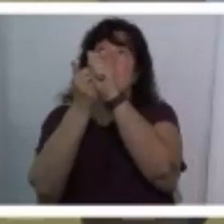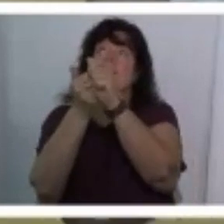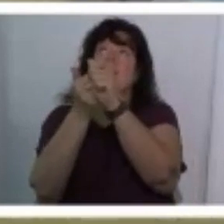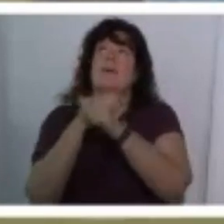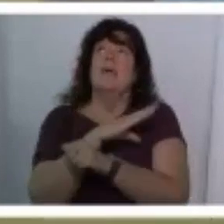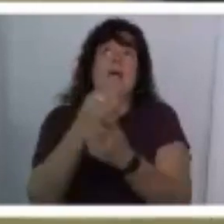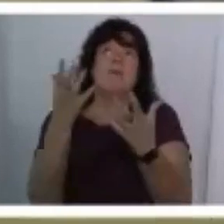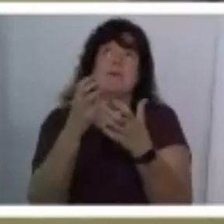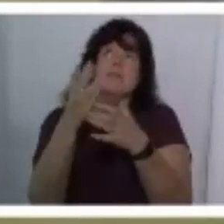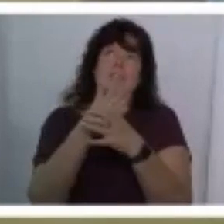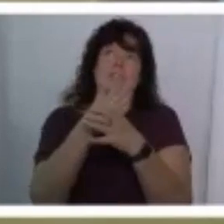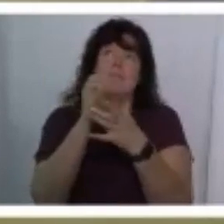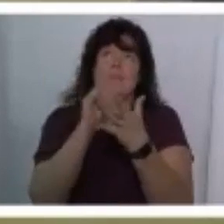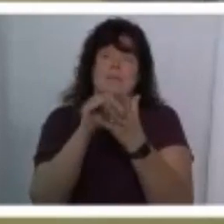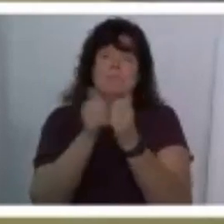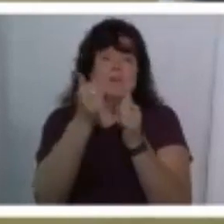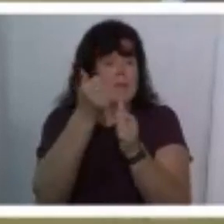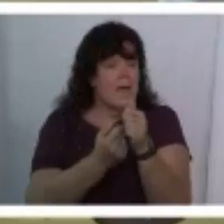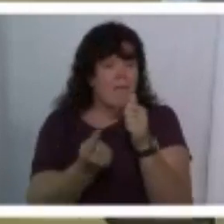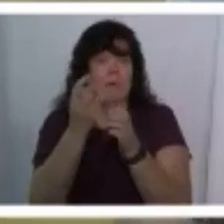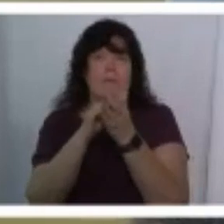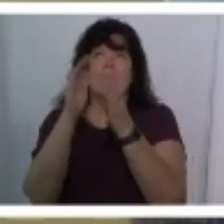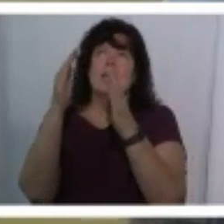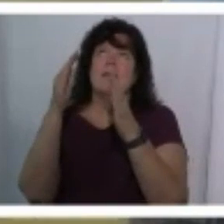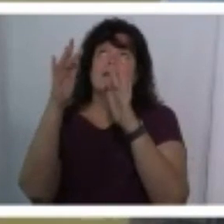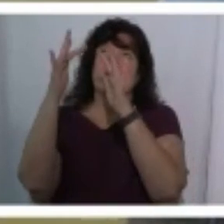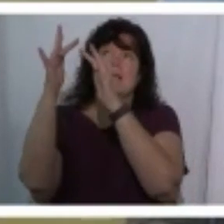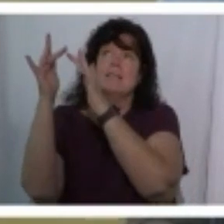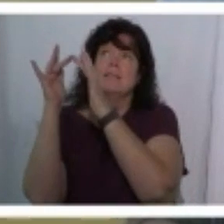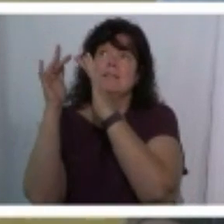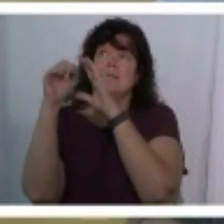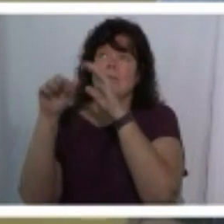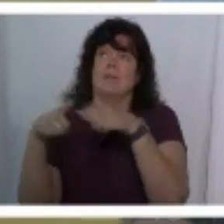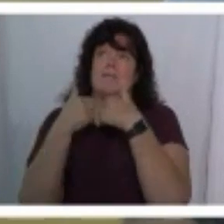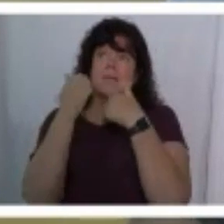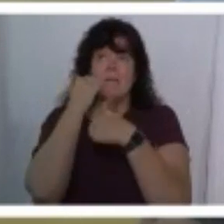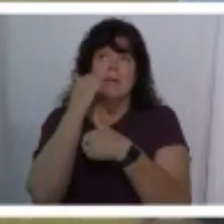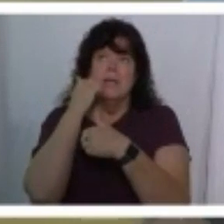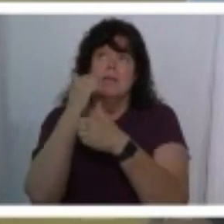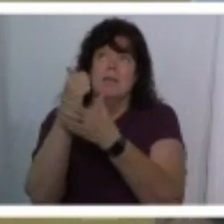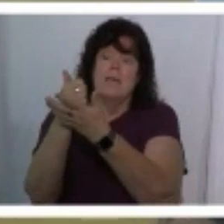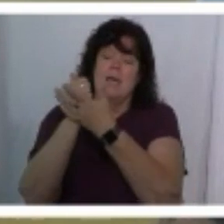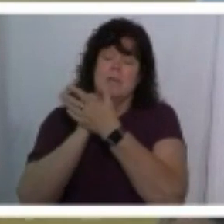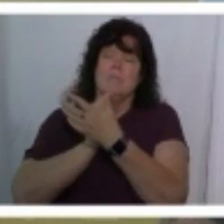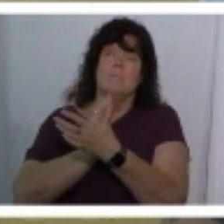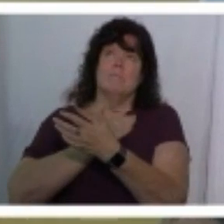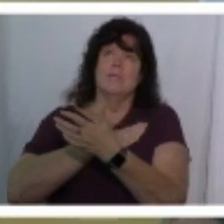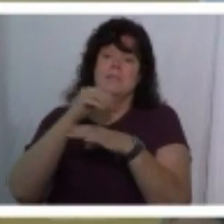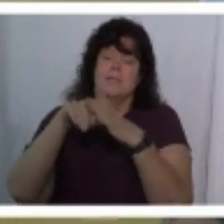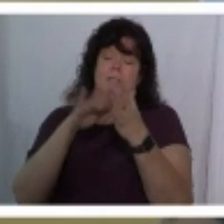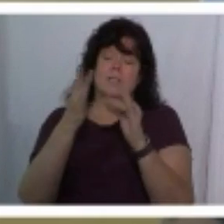and we want to share this with everyone we come into contact with and help us to do that in jesus name